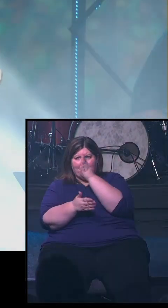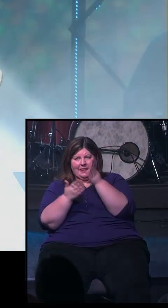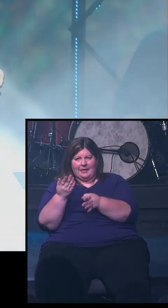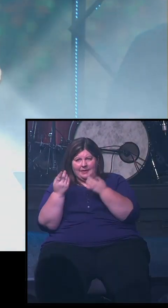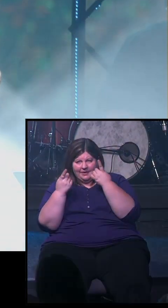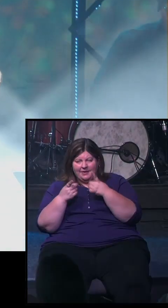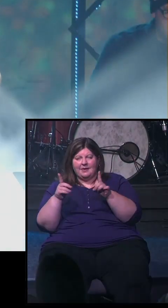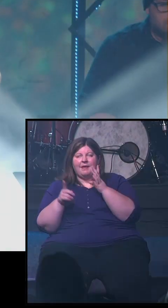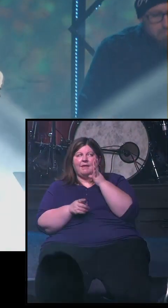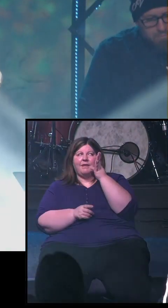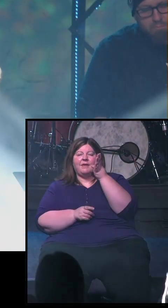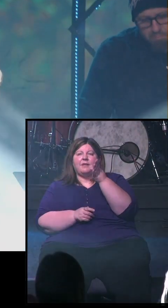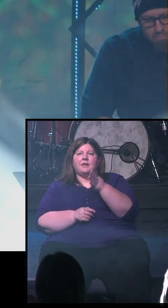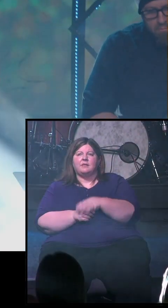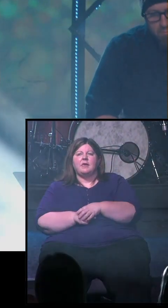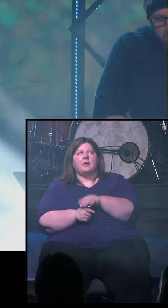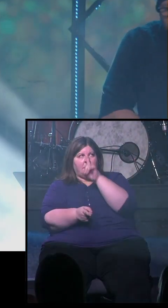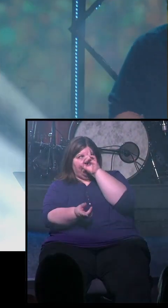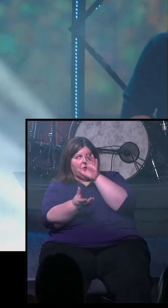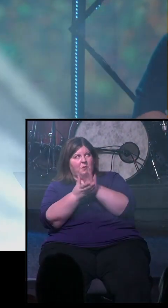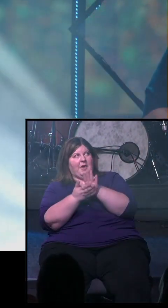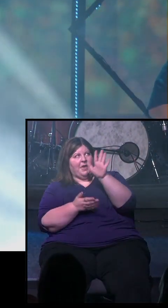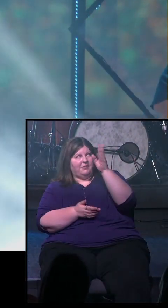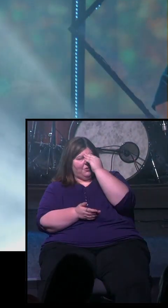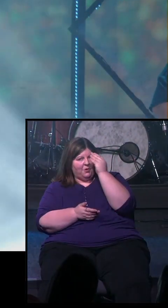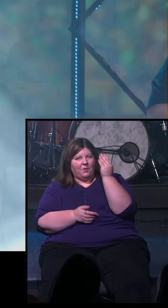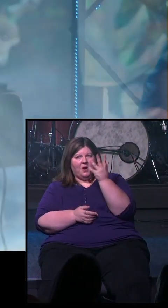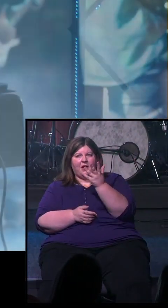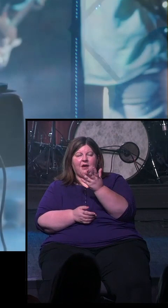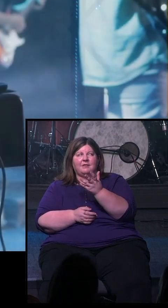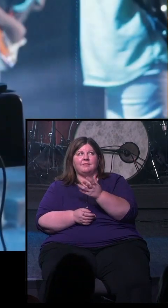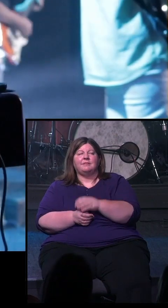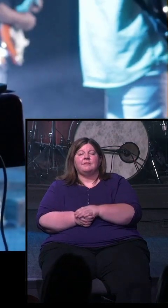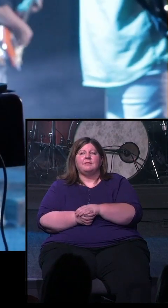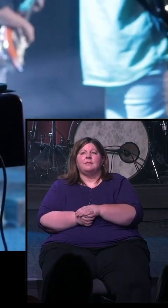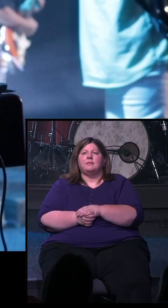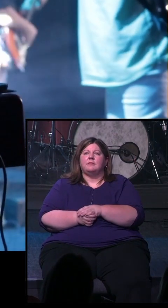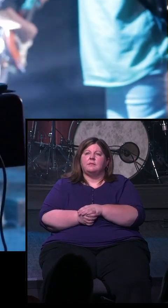competing. I'll take you at your word.